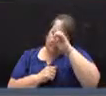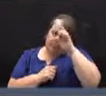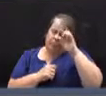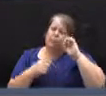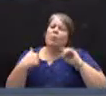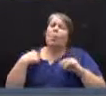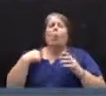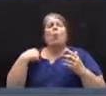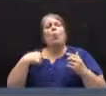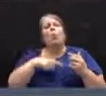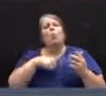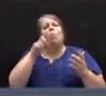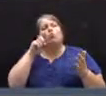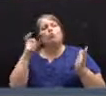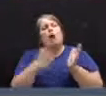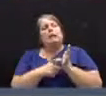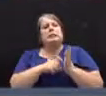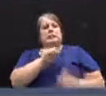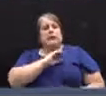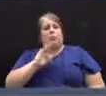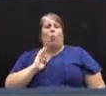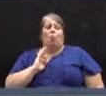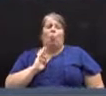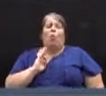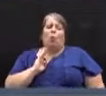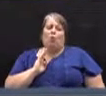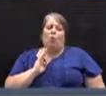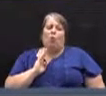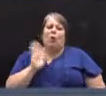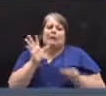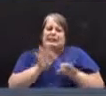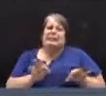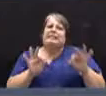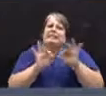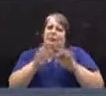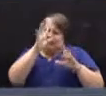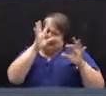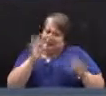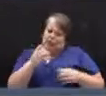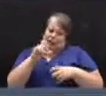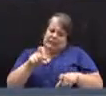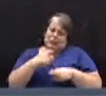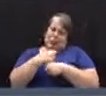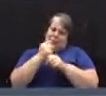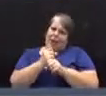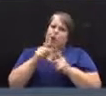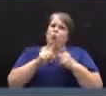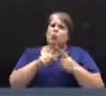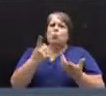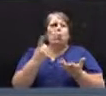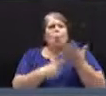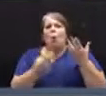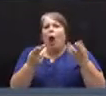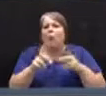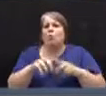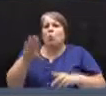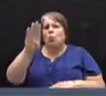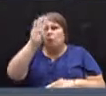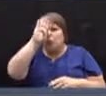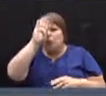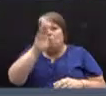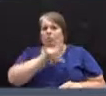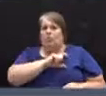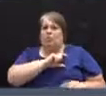We have recognized, I think, as a select board that significant decisions need to be made about what's going to happen to the Police Fire Facilities